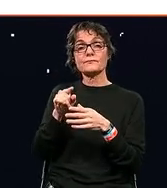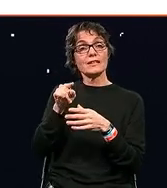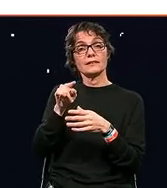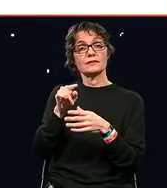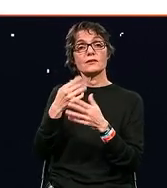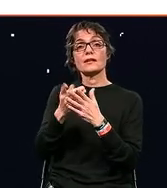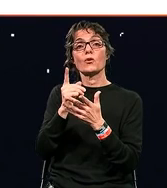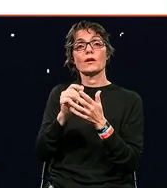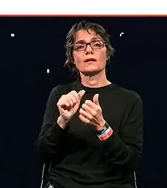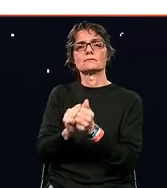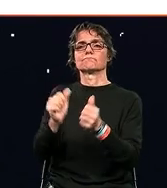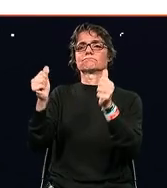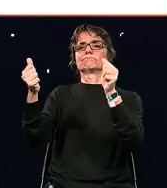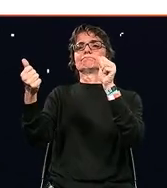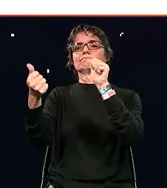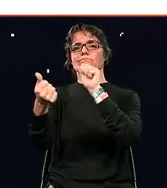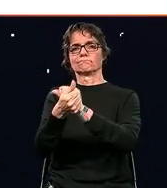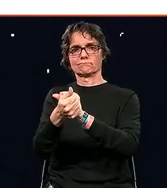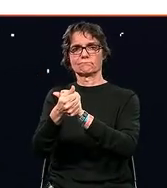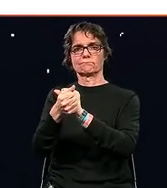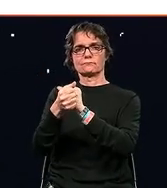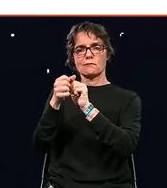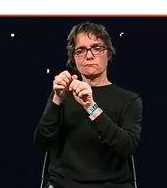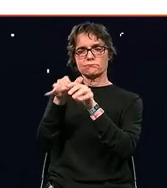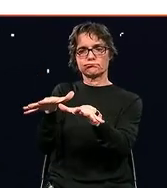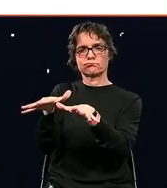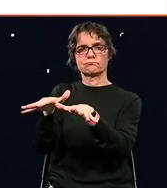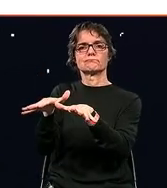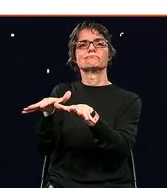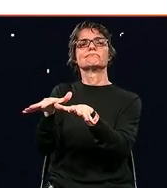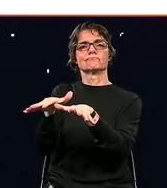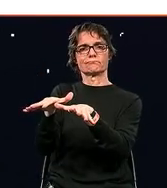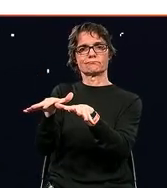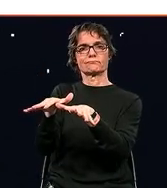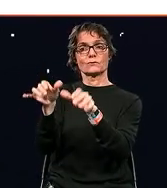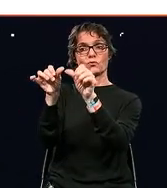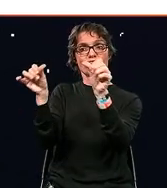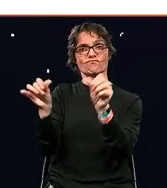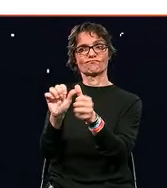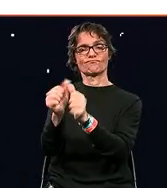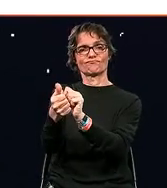lead to that systematical change to that systems change.